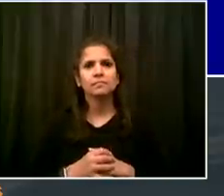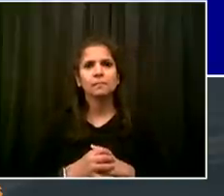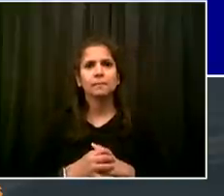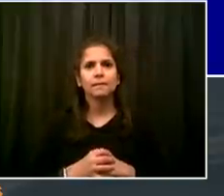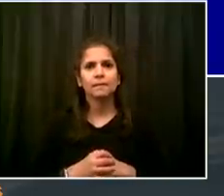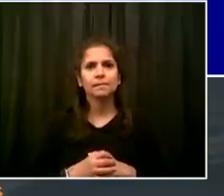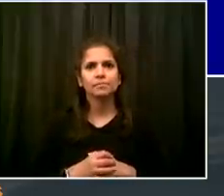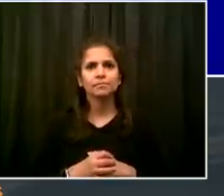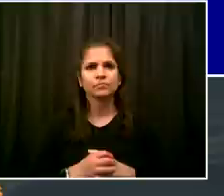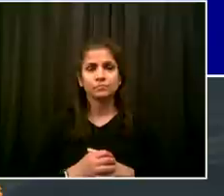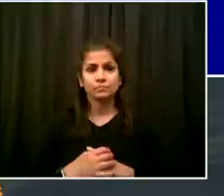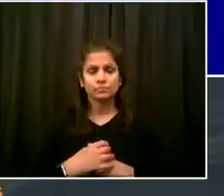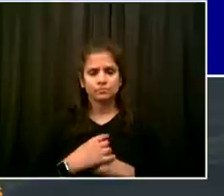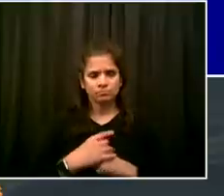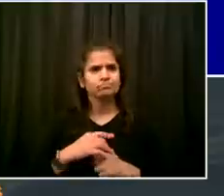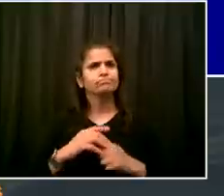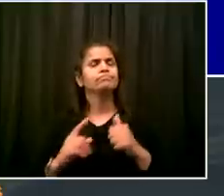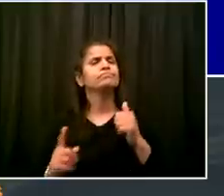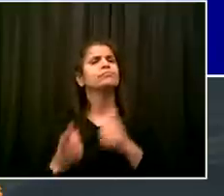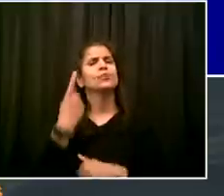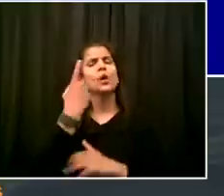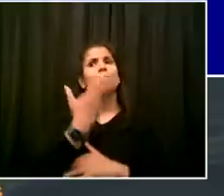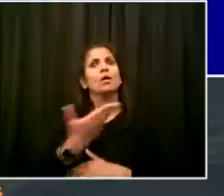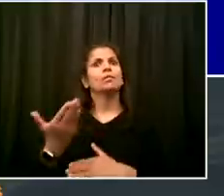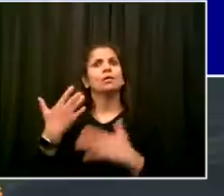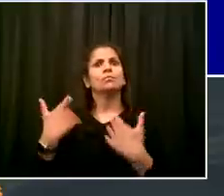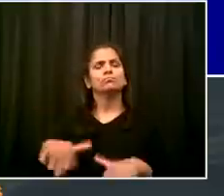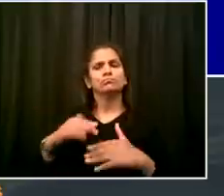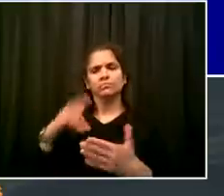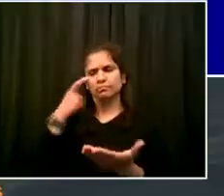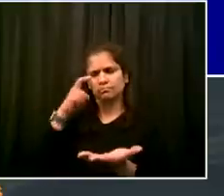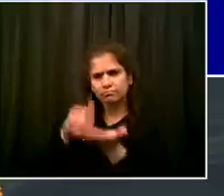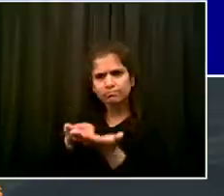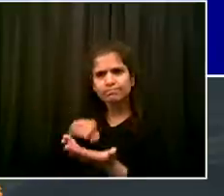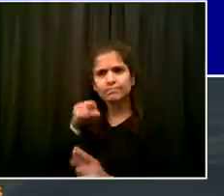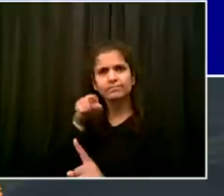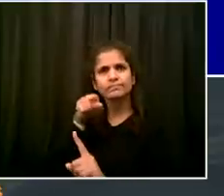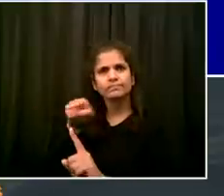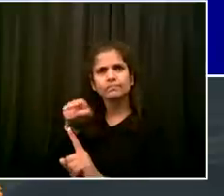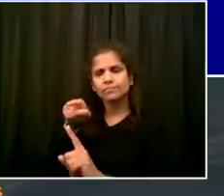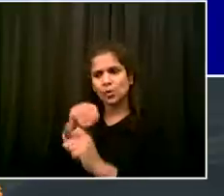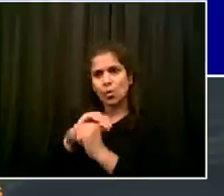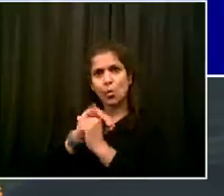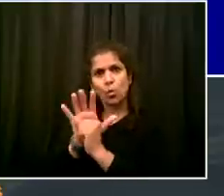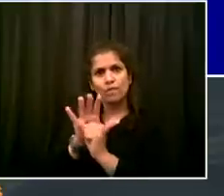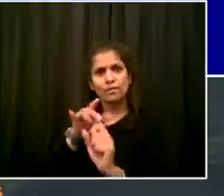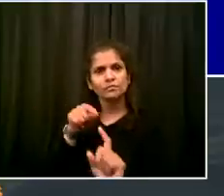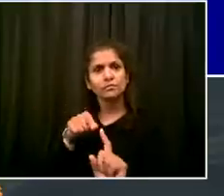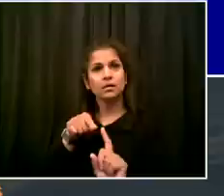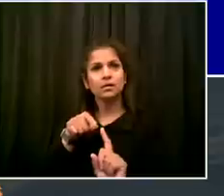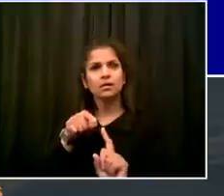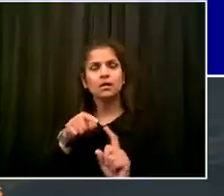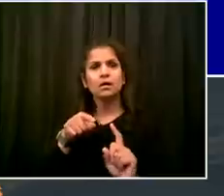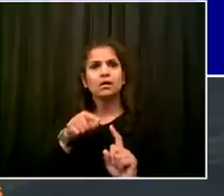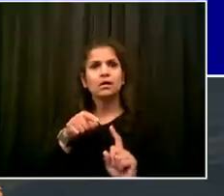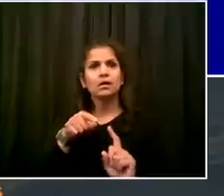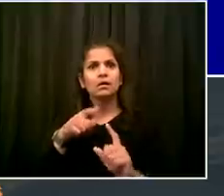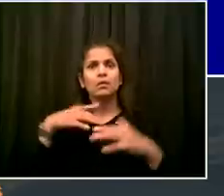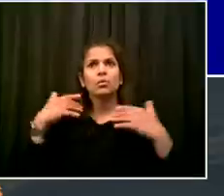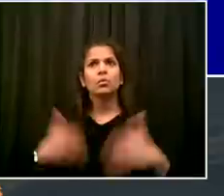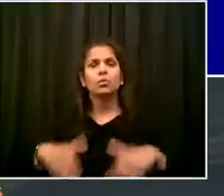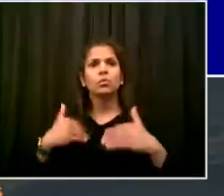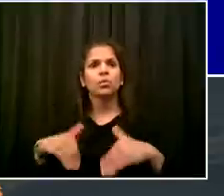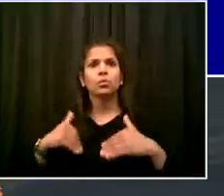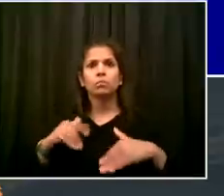on the issue of safety, clearly during the heart of this COVID crisis, we saw an